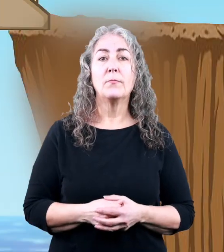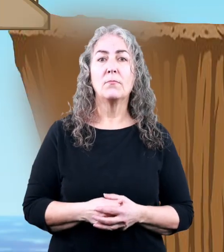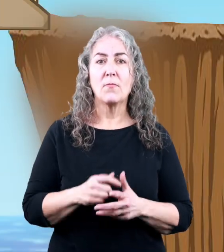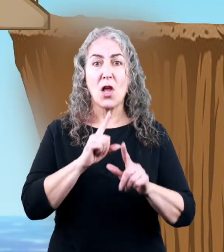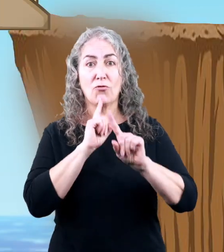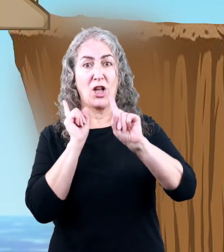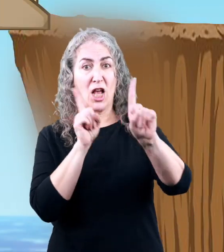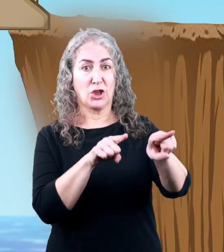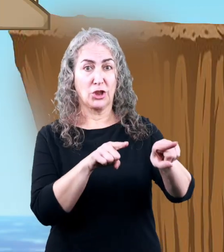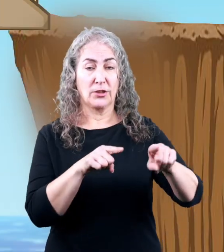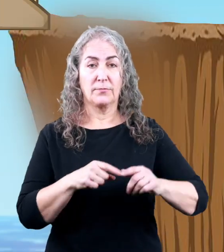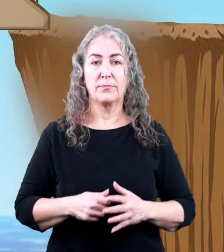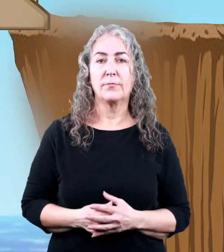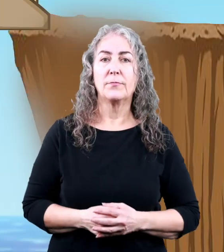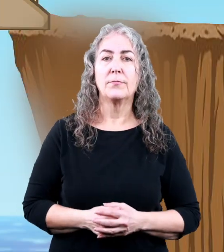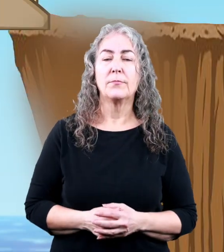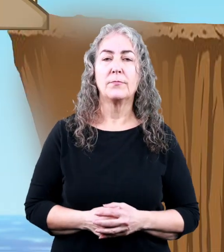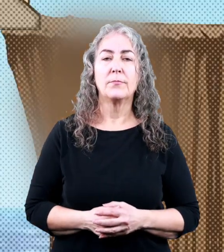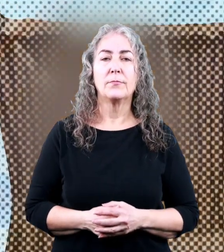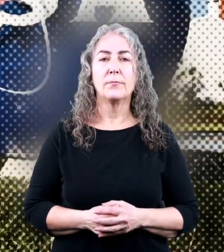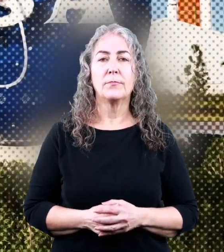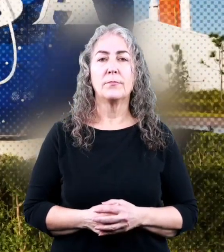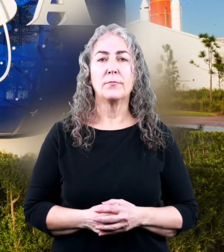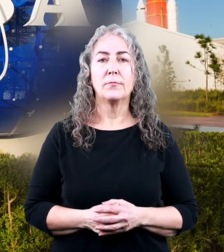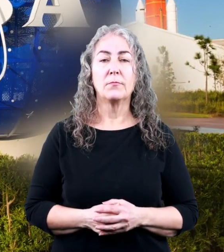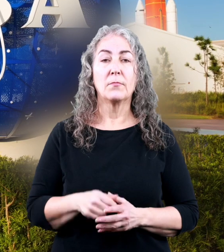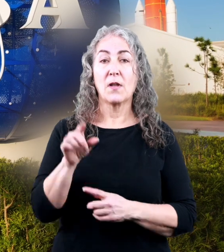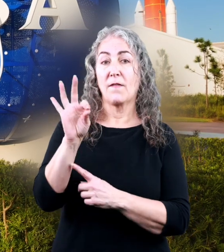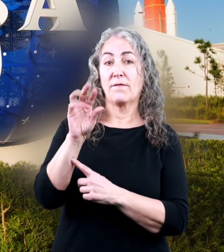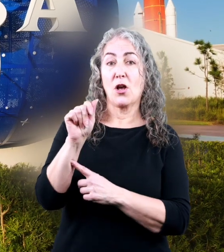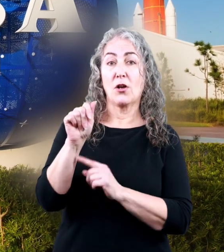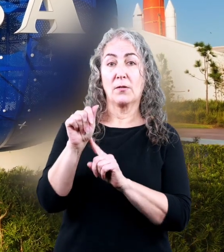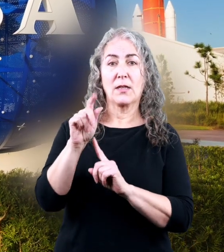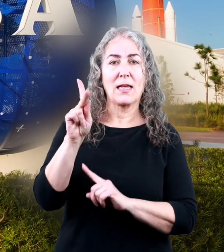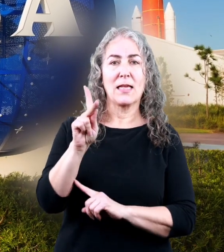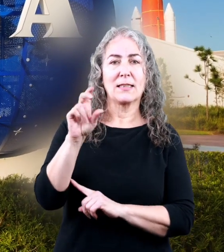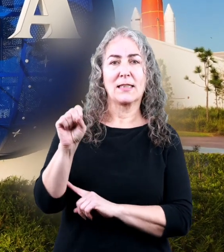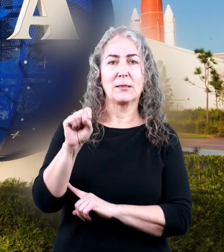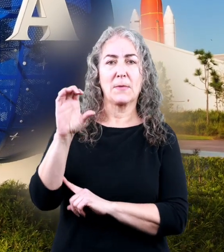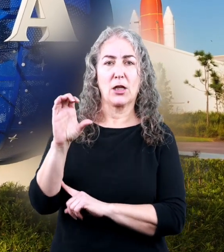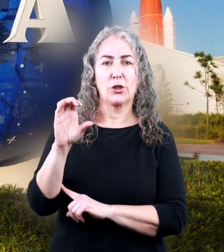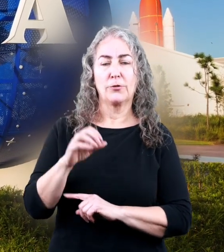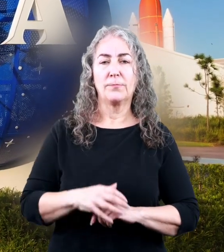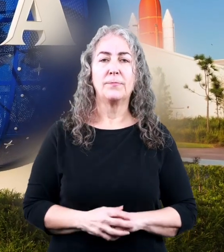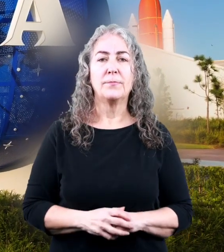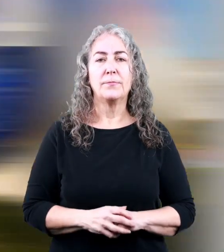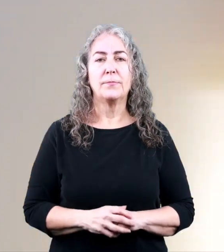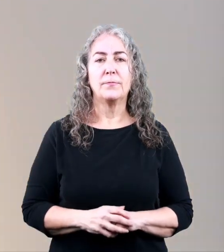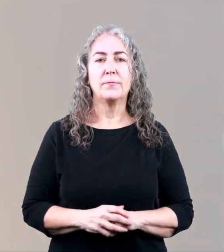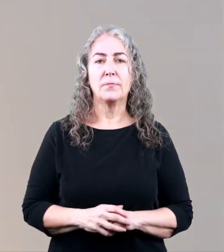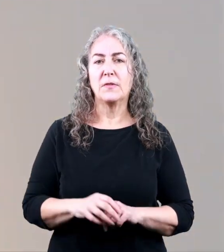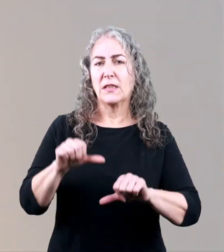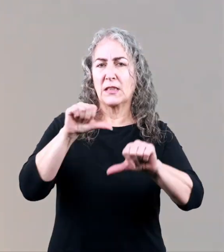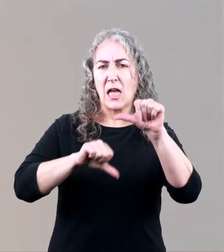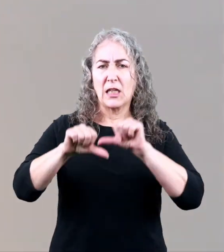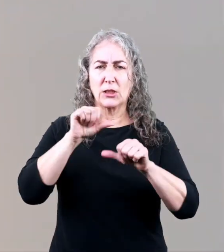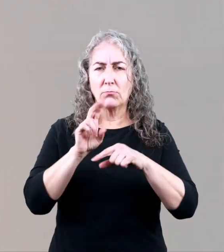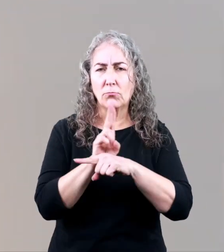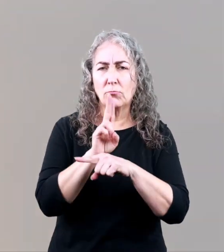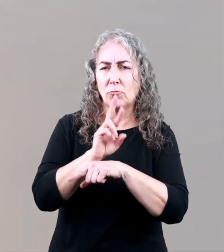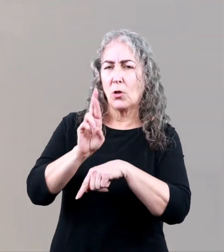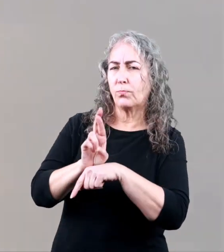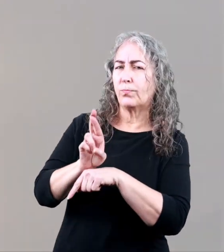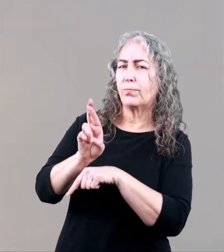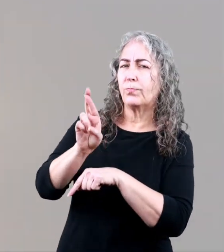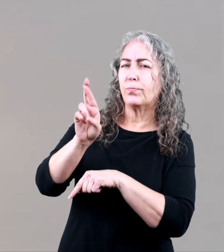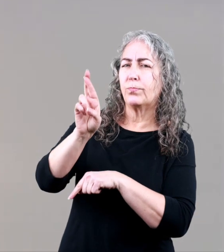action and a reaction. In Florida, at the Kennedy Space Center, scientists